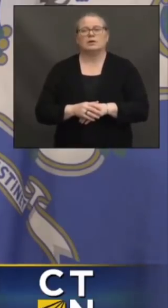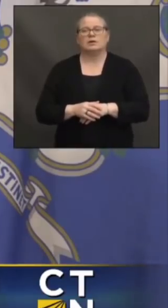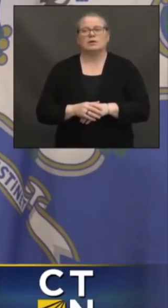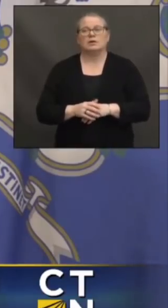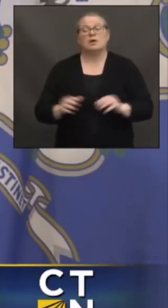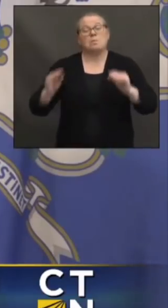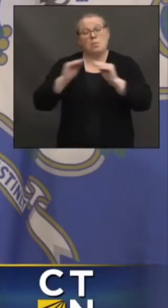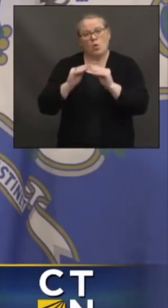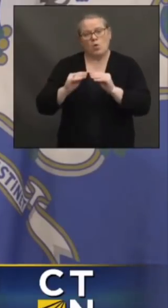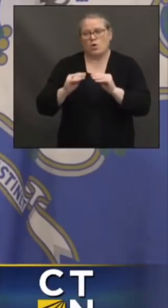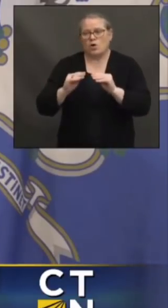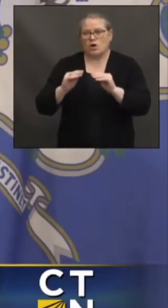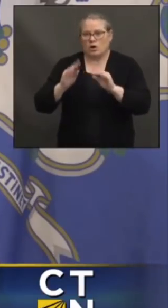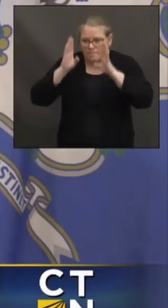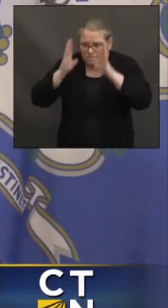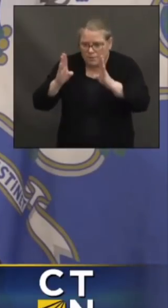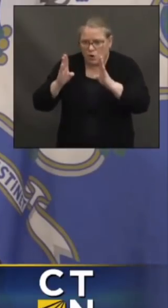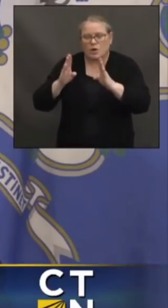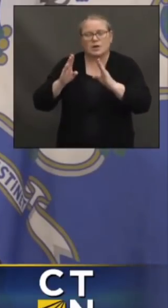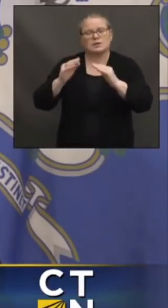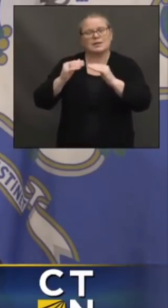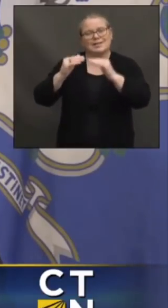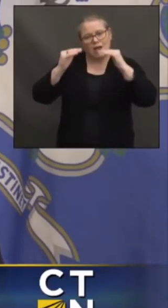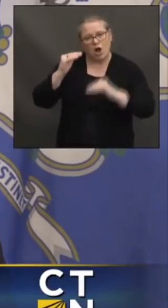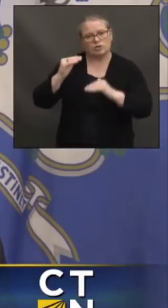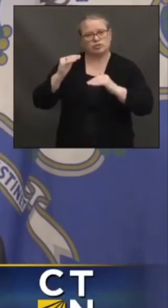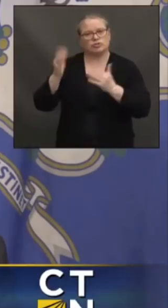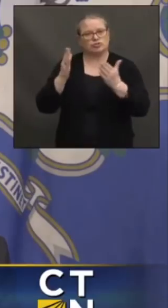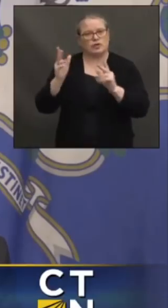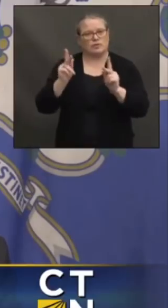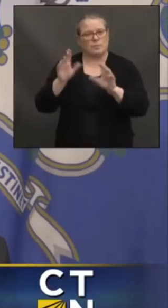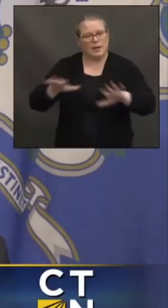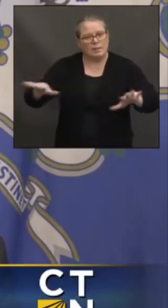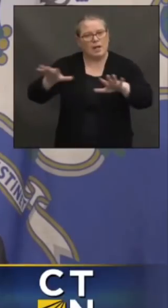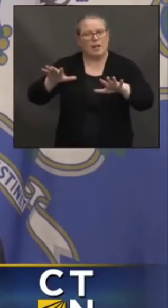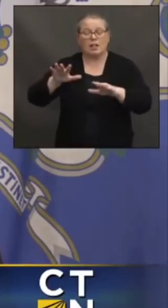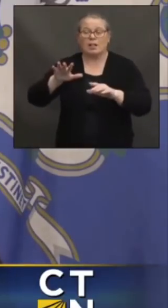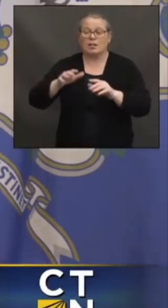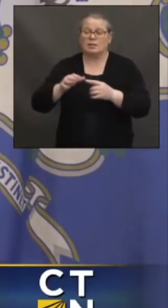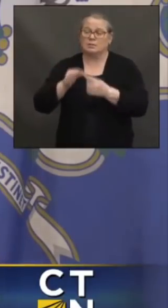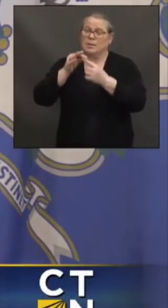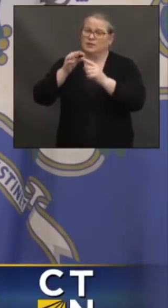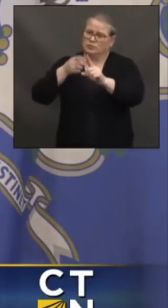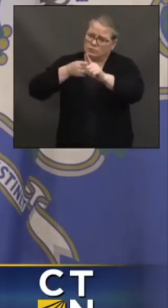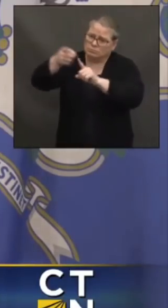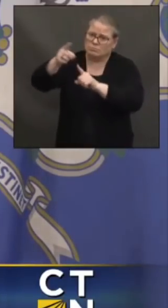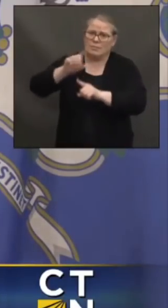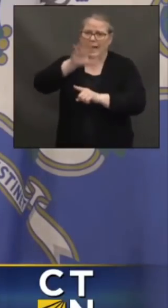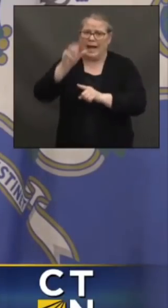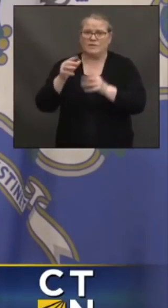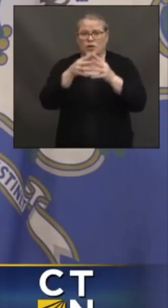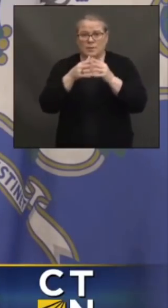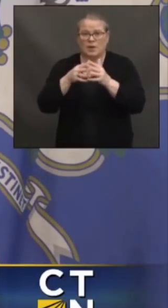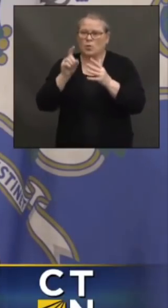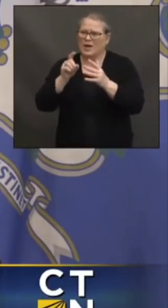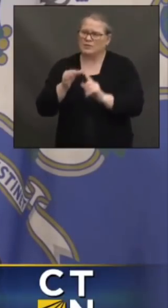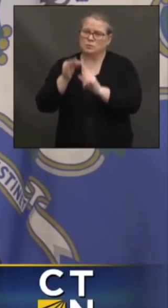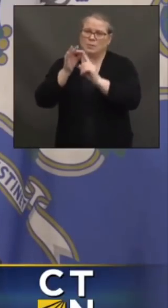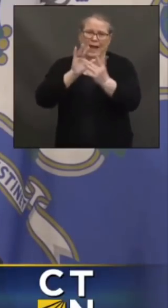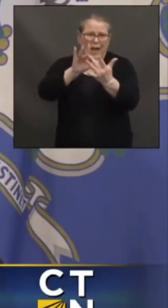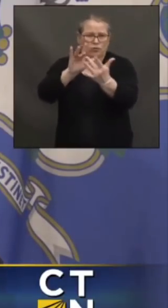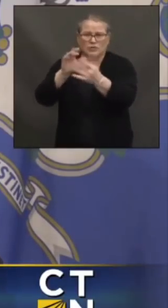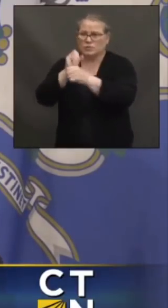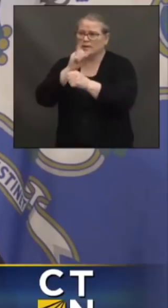underserved communities, in particular, the African-American community. We have to do a special outreach to make sure that they get